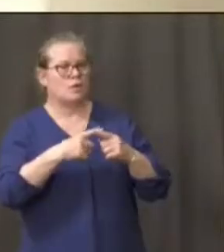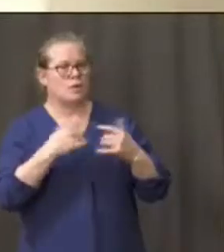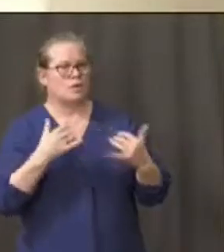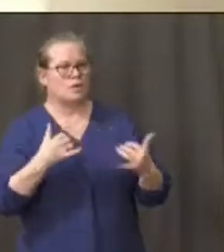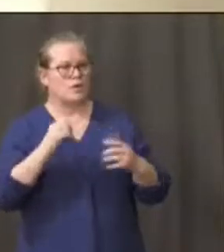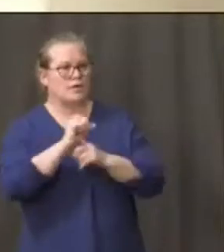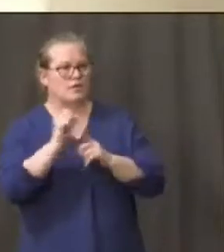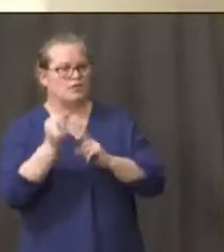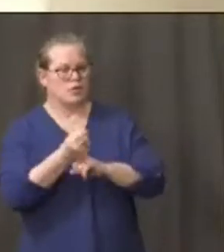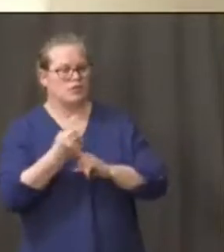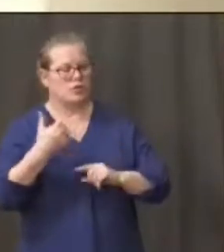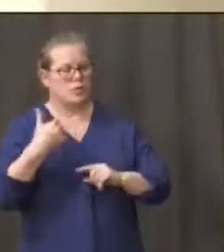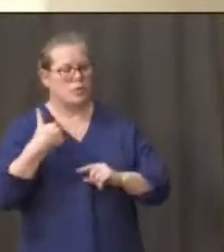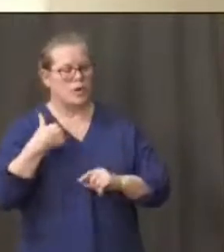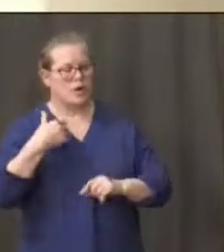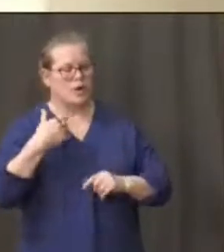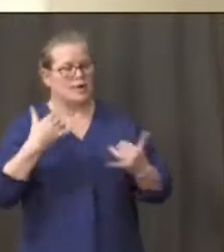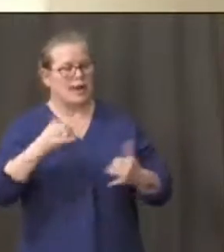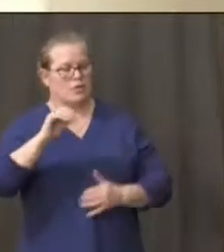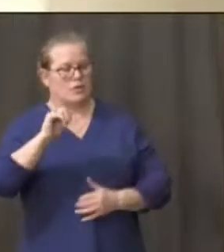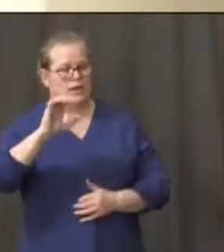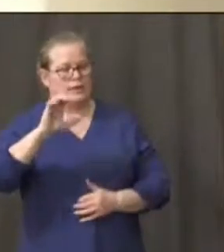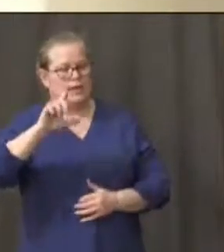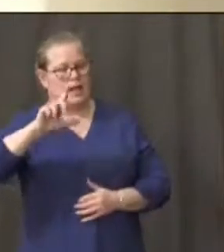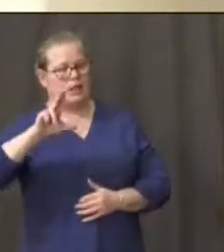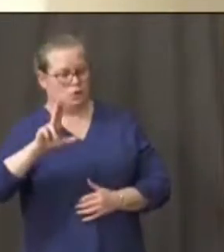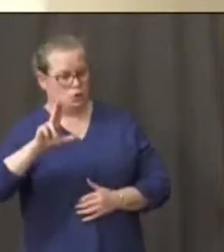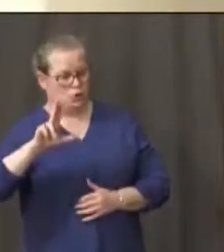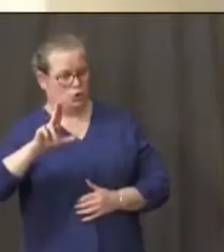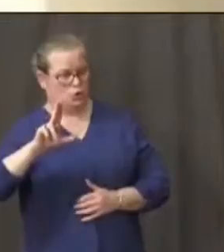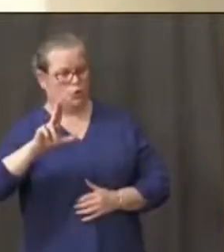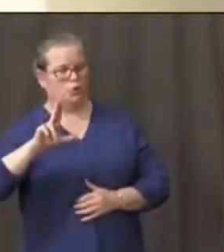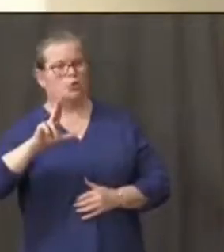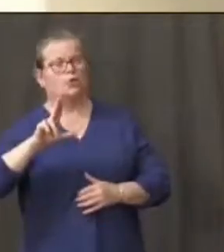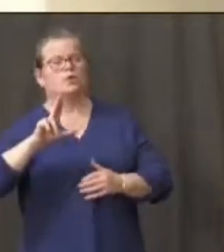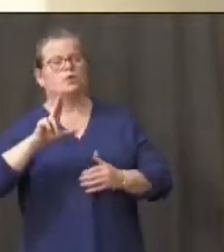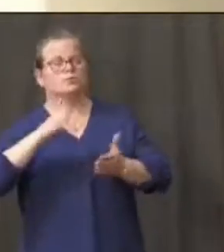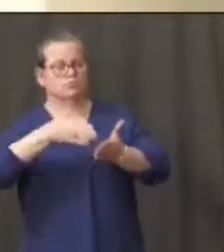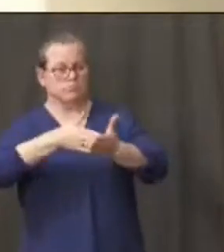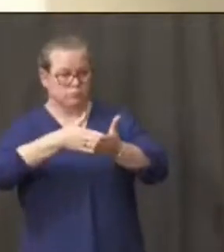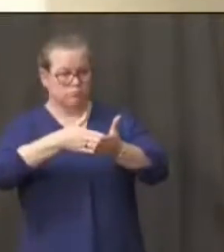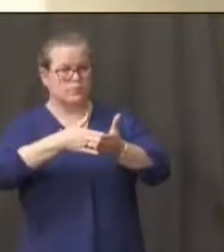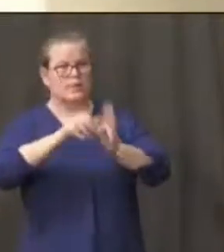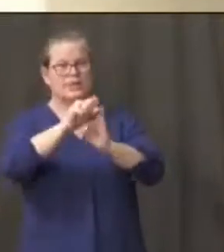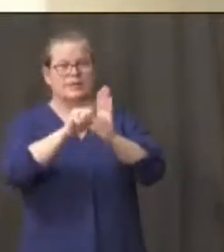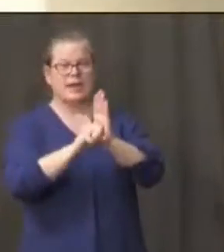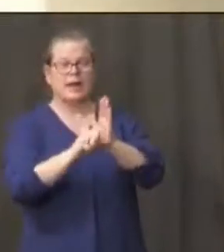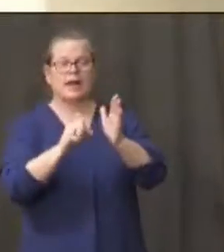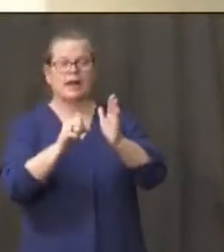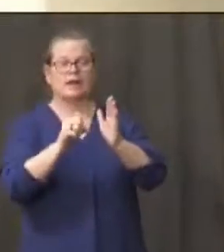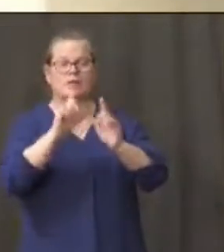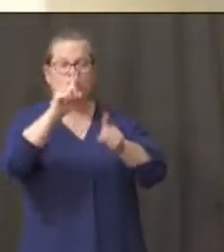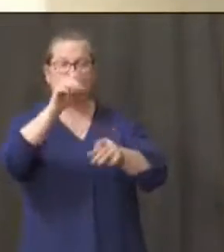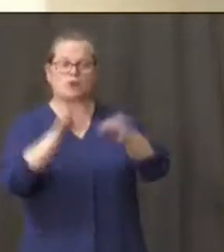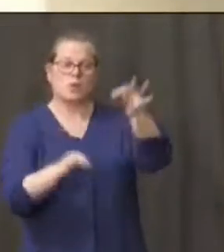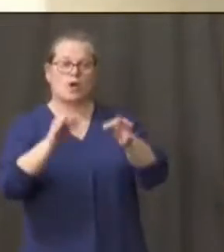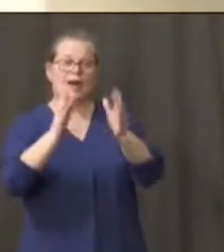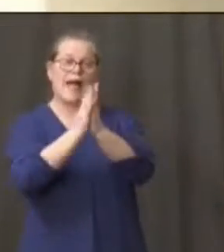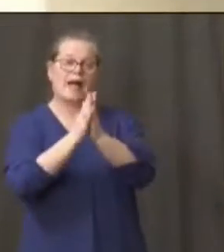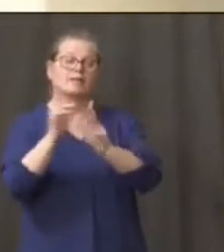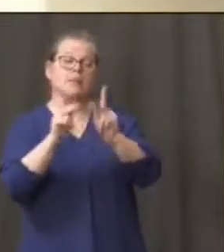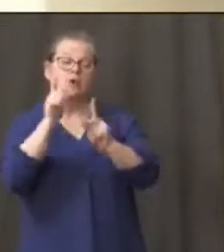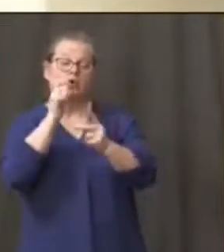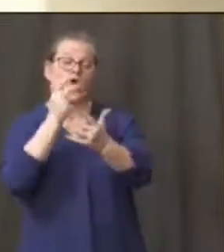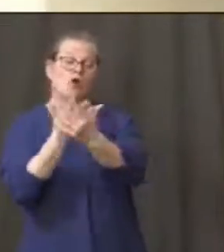taken the state to court asking that incarcerated people be released uh are you are you thinking of releasing